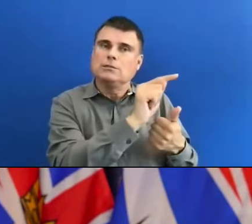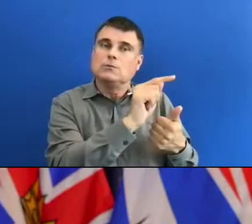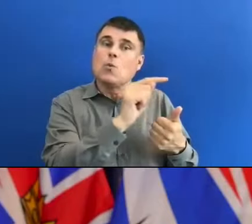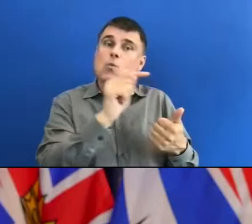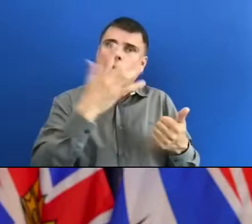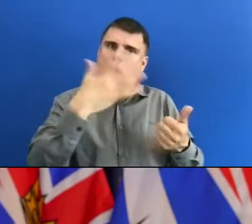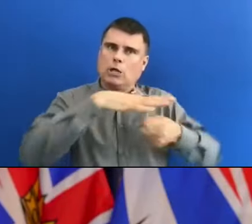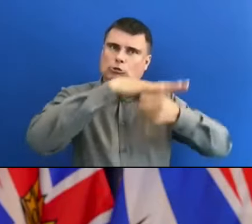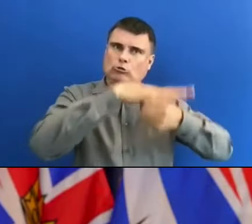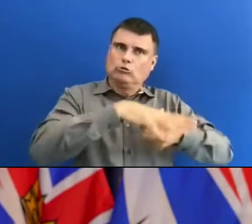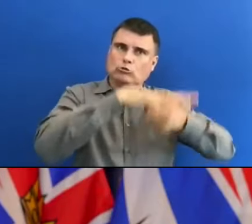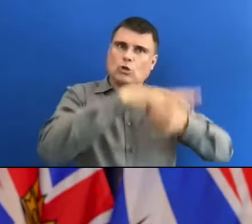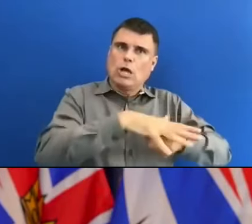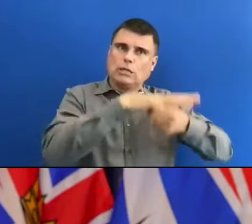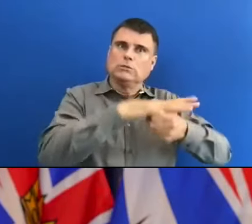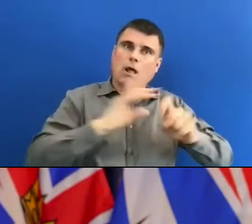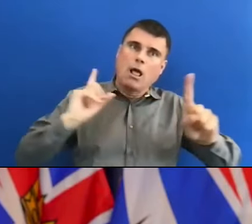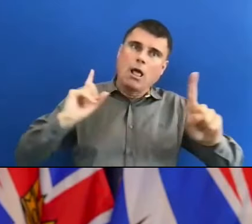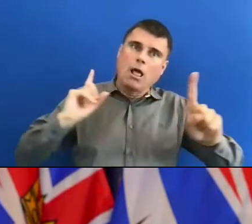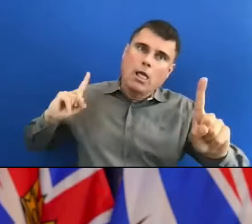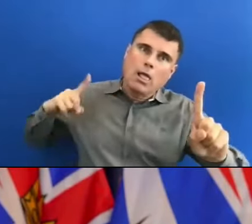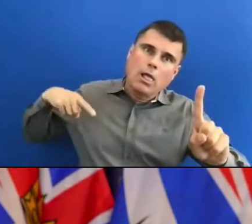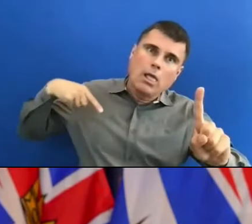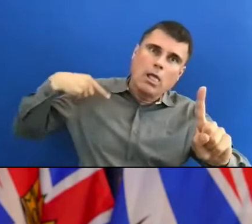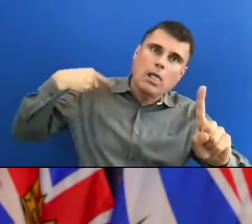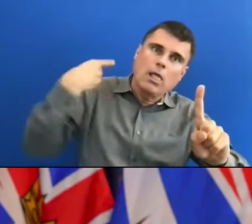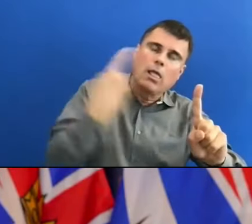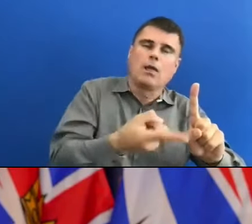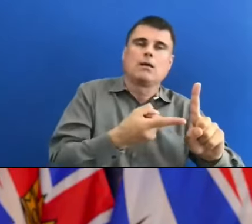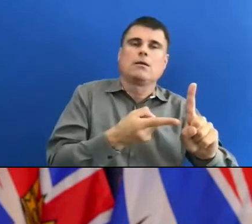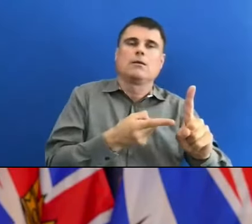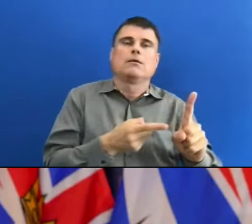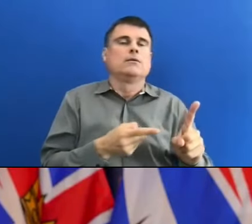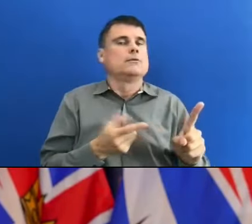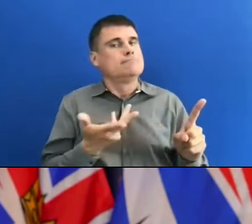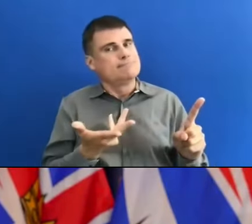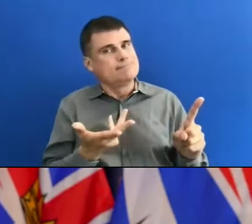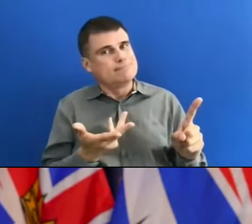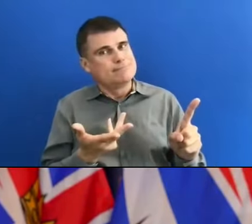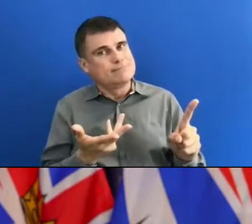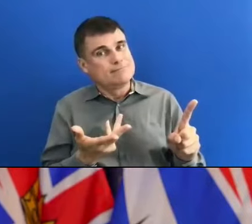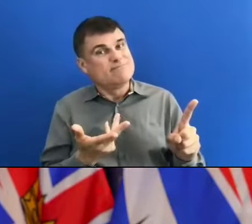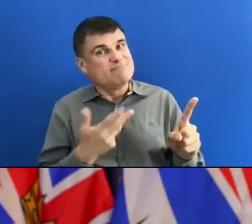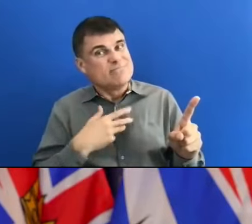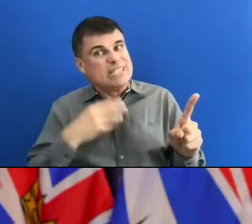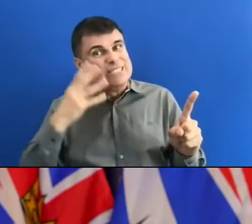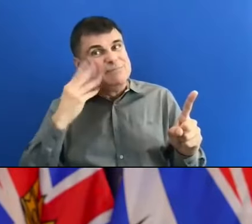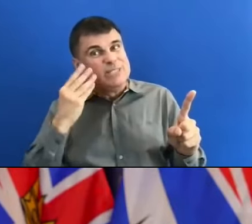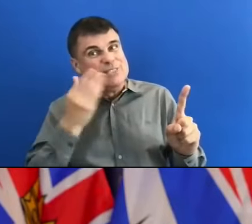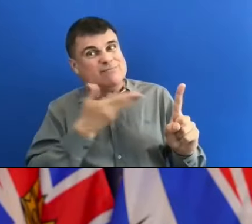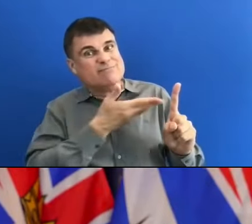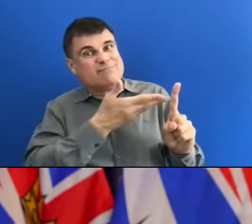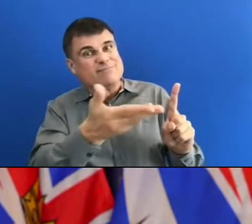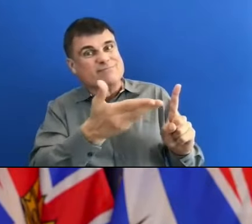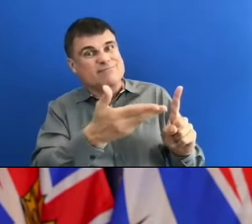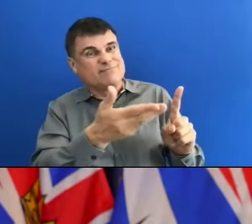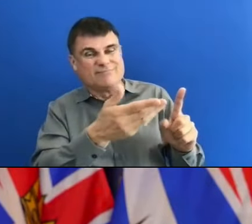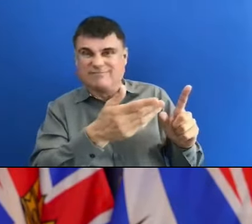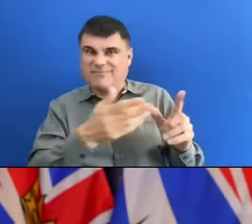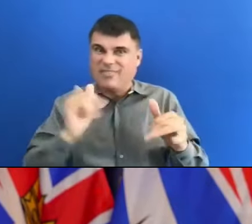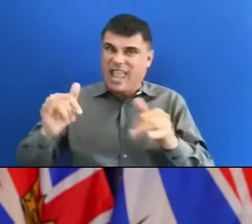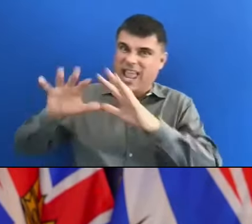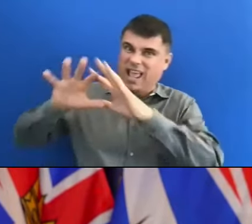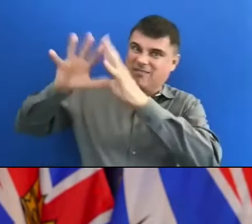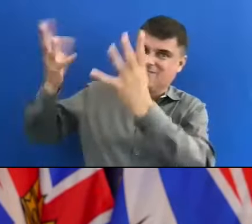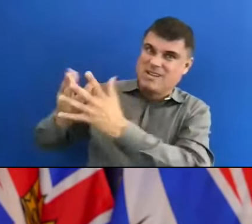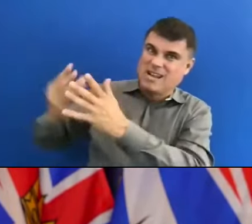what has been, in our lifetimes anyway, an unprecedented pandemic that has affected every one of our communities. And now,